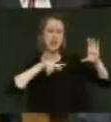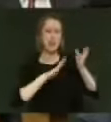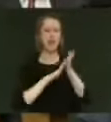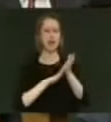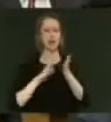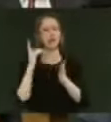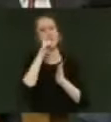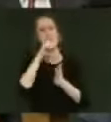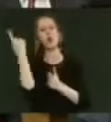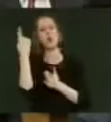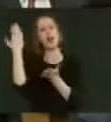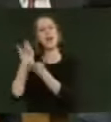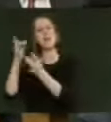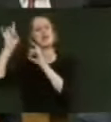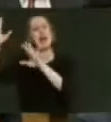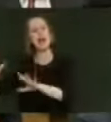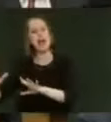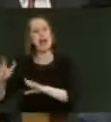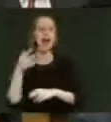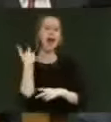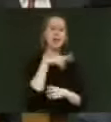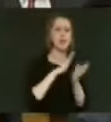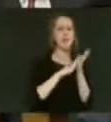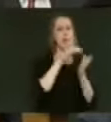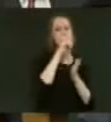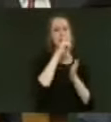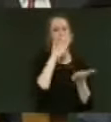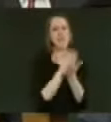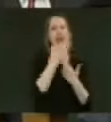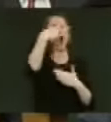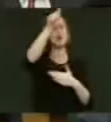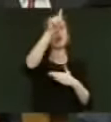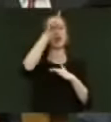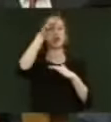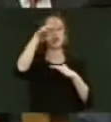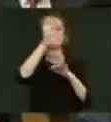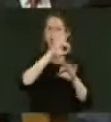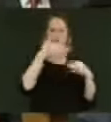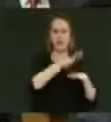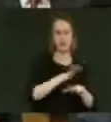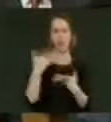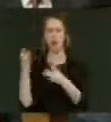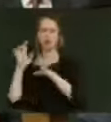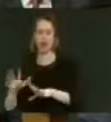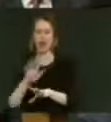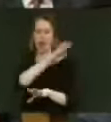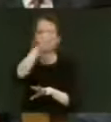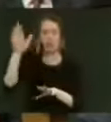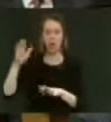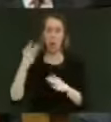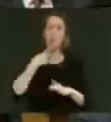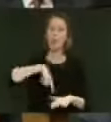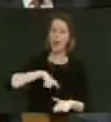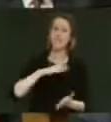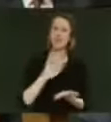live in Australia and $800 million is owed by people who live outside of New Zealand and outside of Australia. And we are a